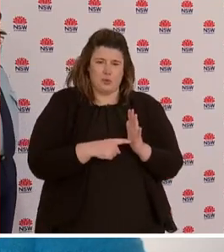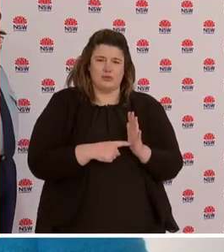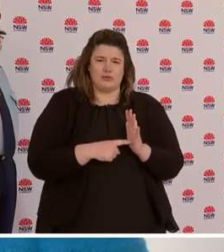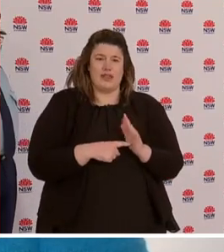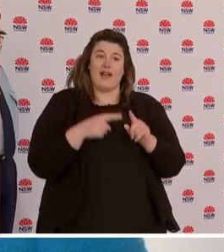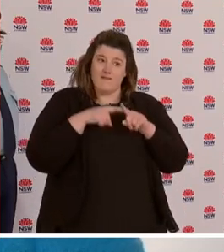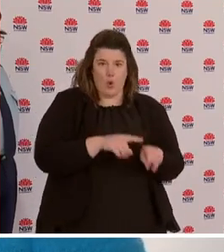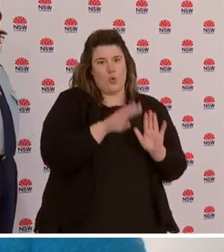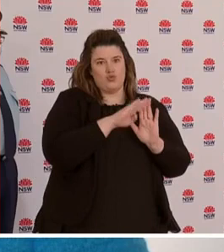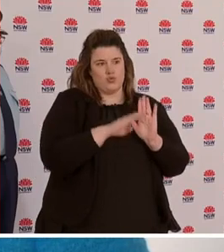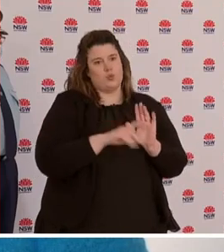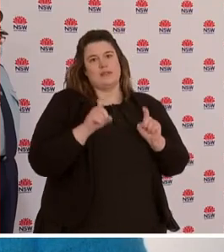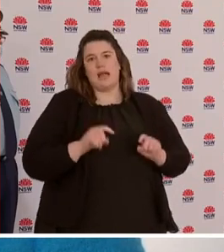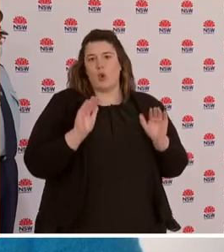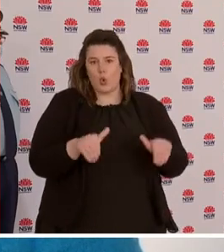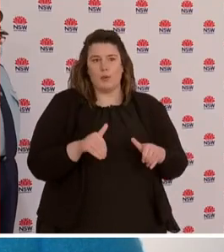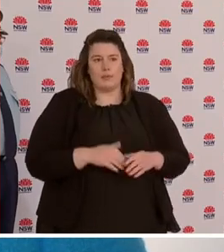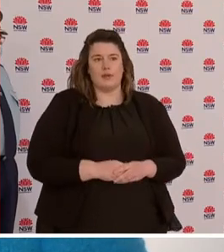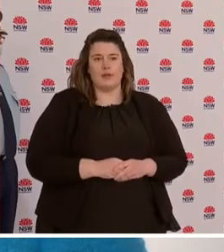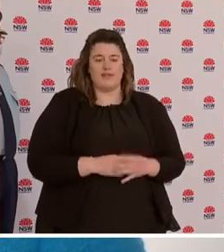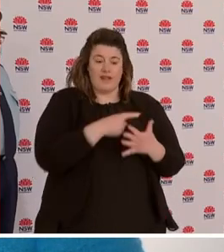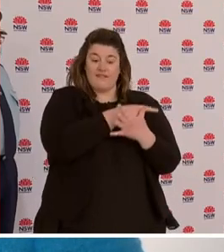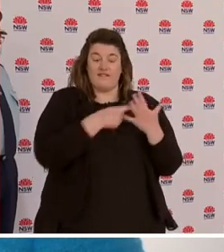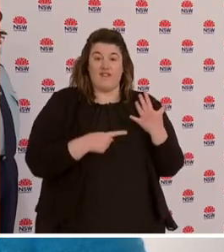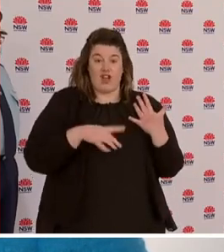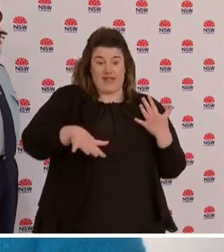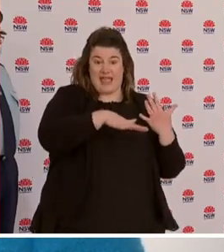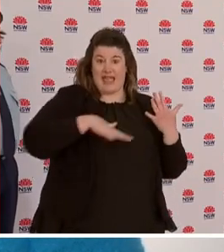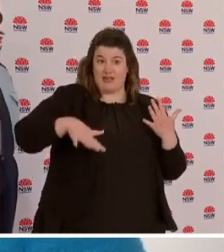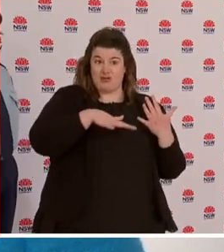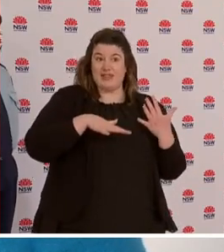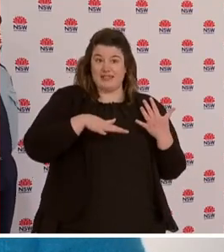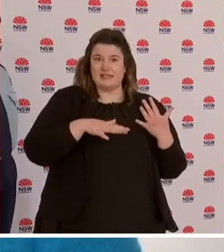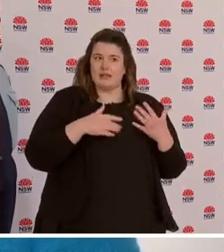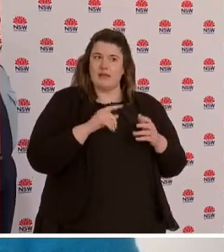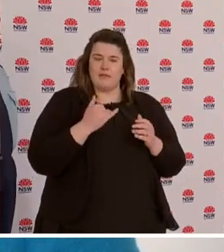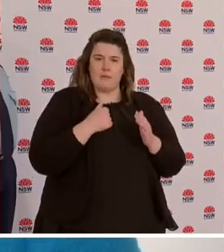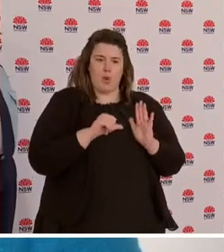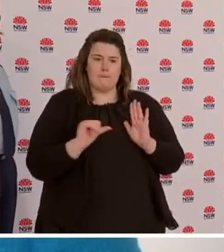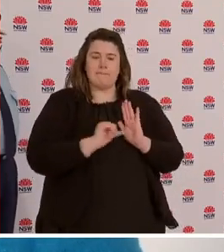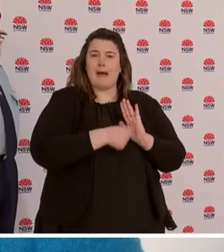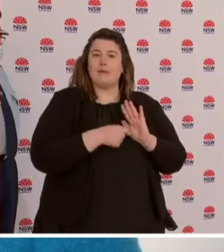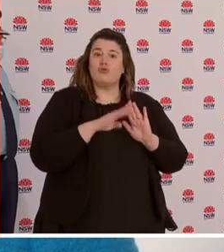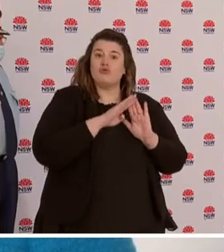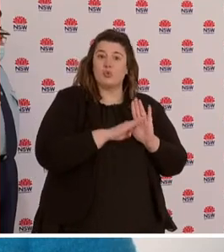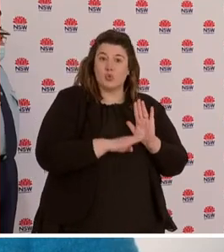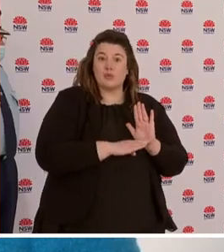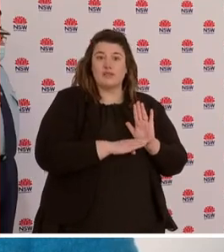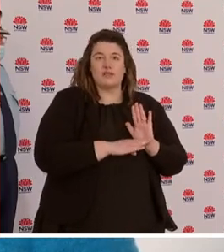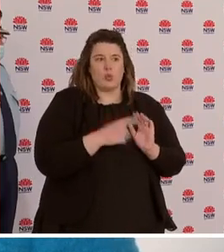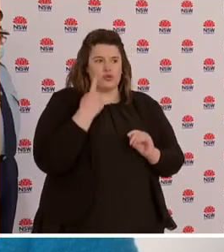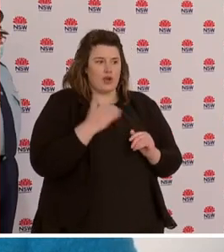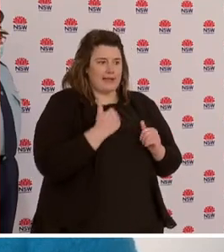in those five local government areas in particular that are impacted, we are doing all we can to increase the vaccination rates,